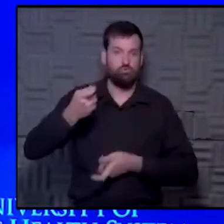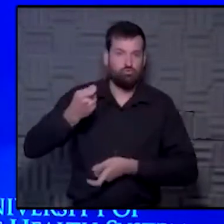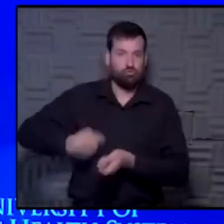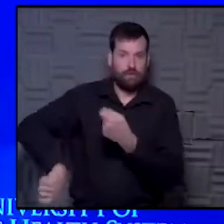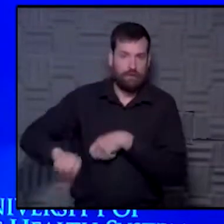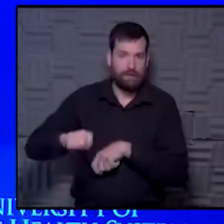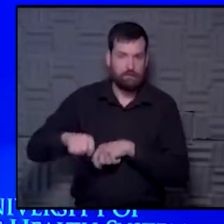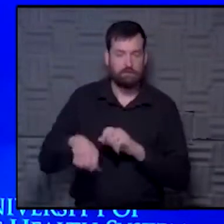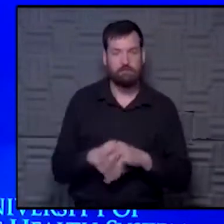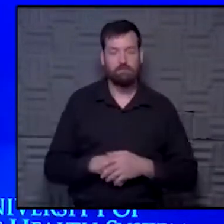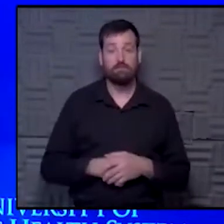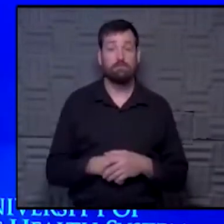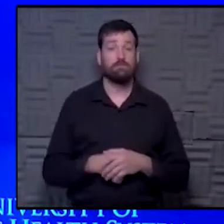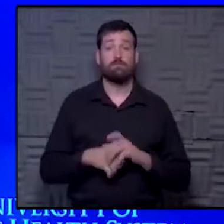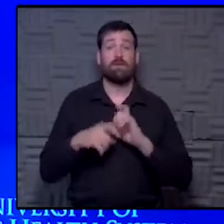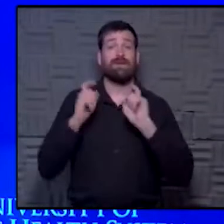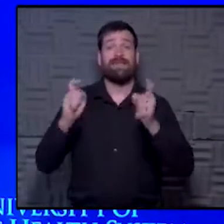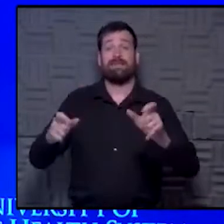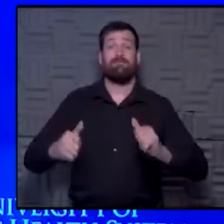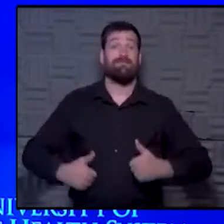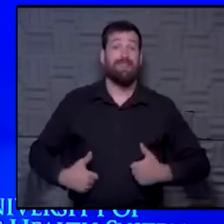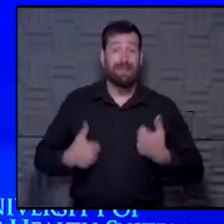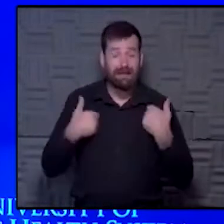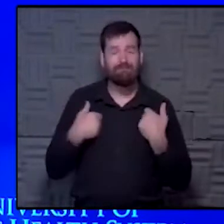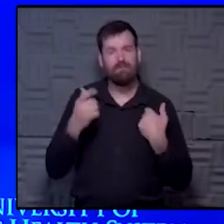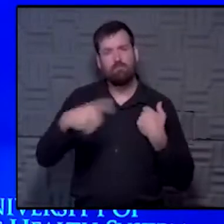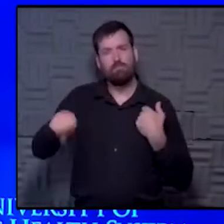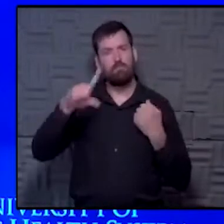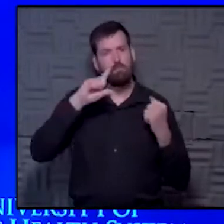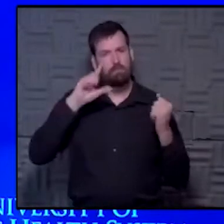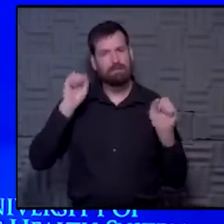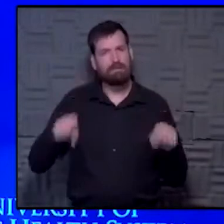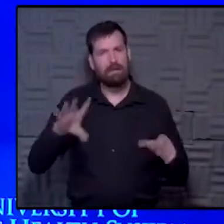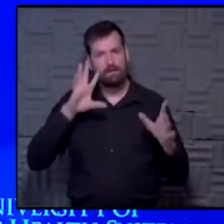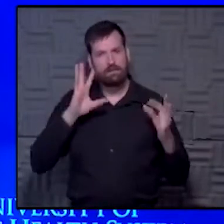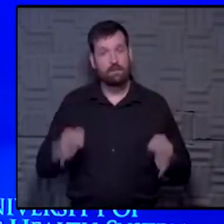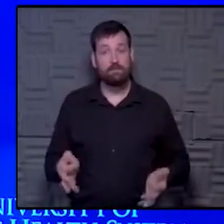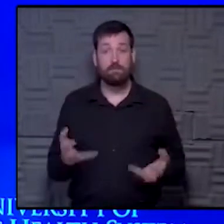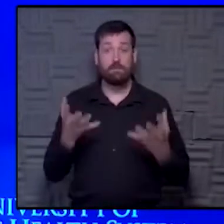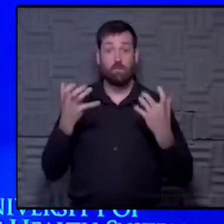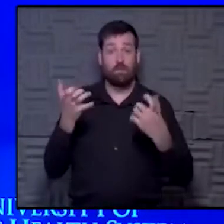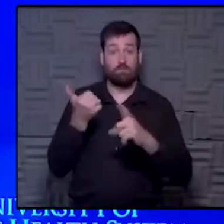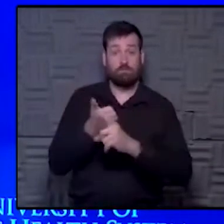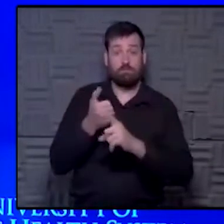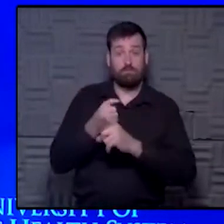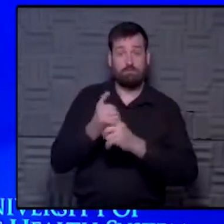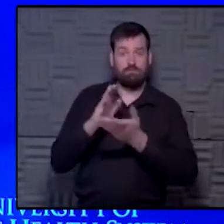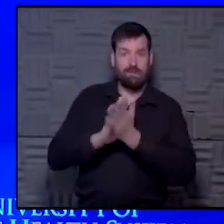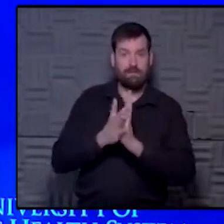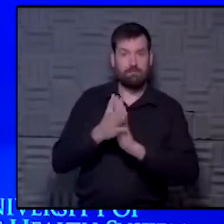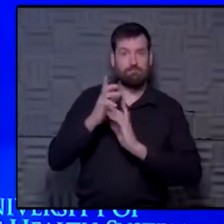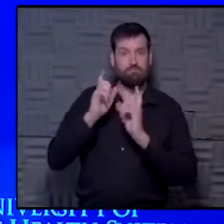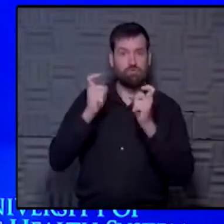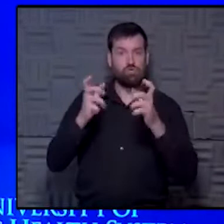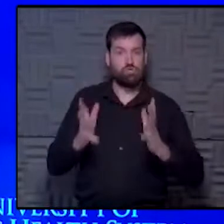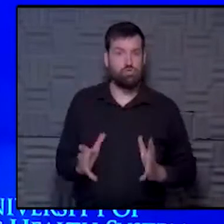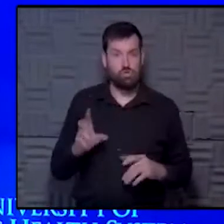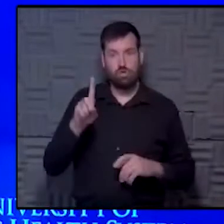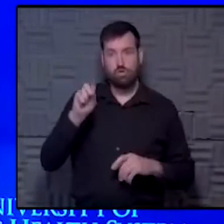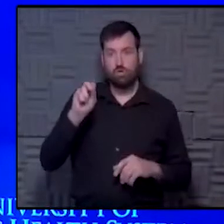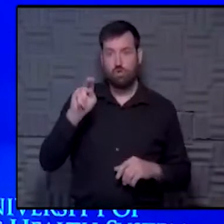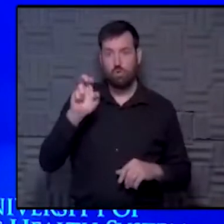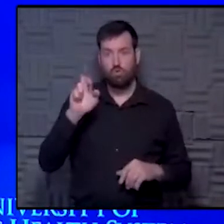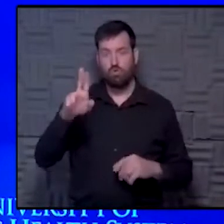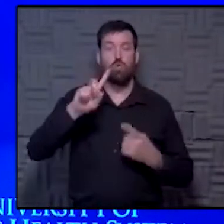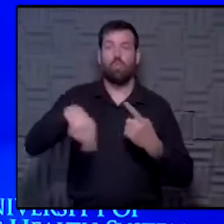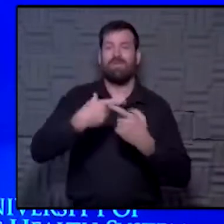of life is something everyone can decide to do. If you want to be a donor, of course, register